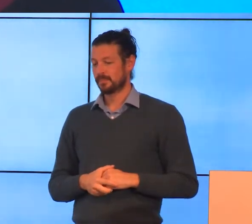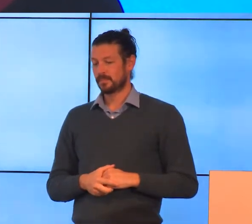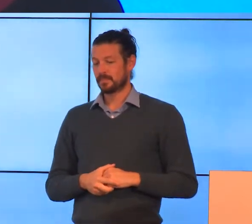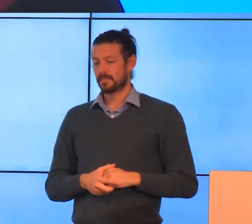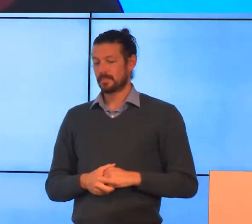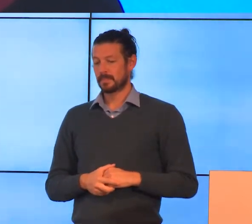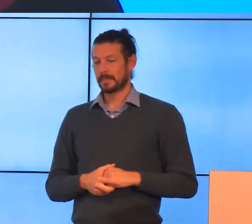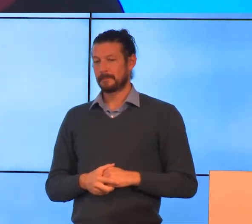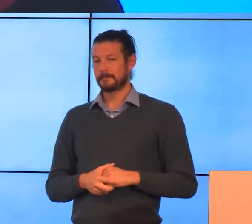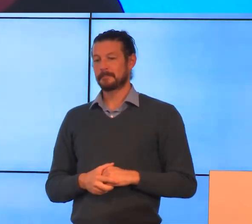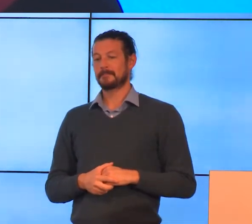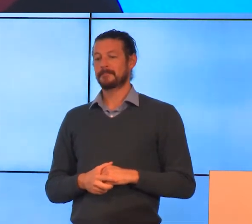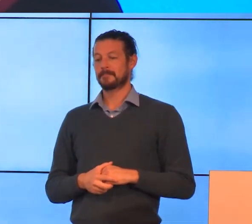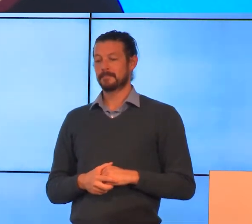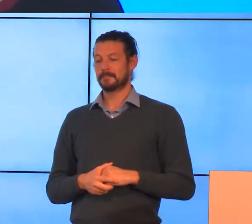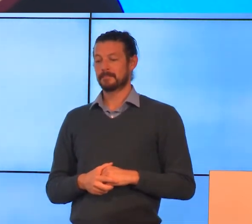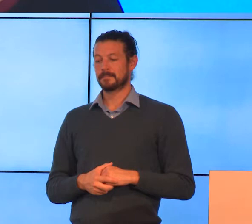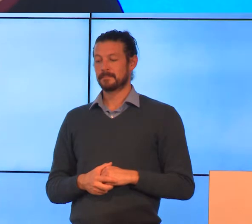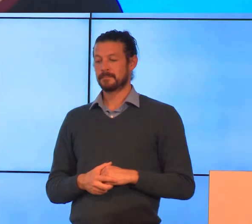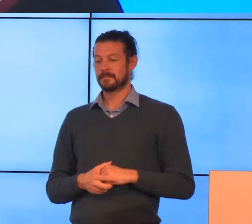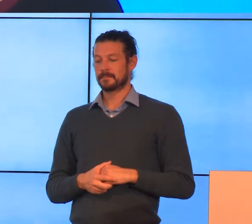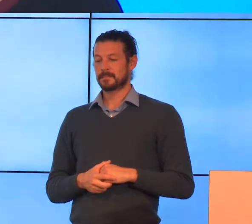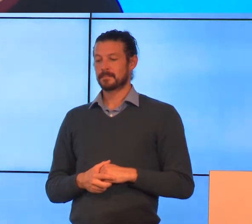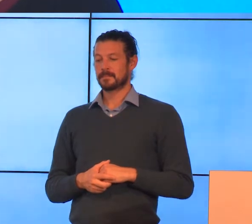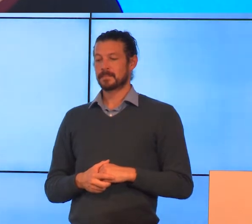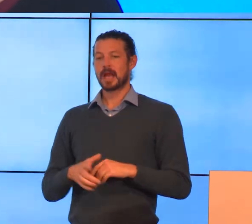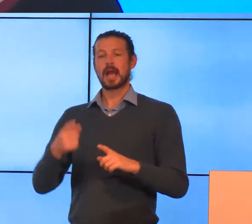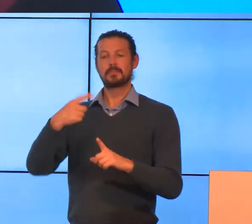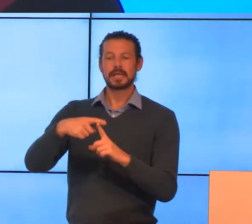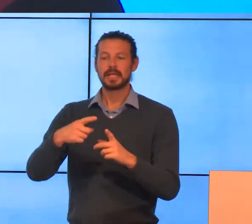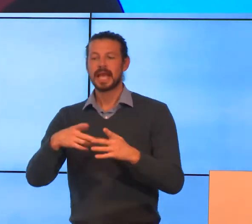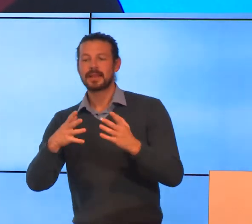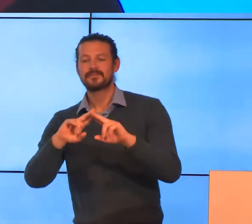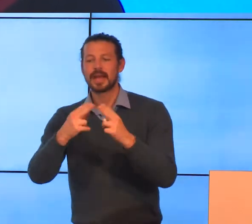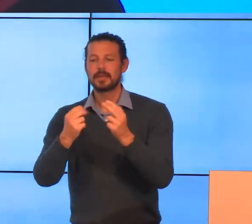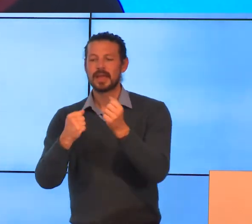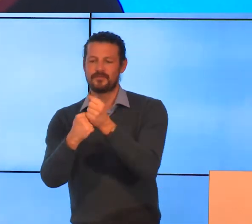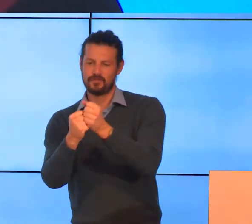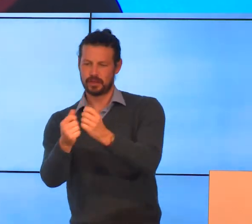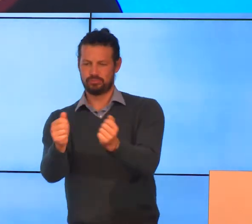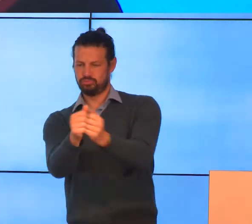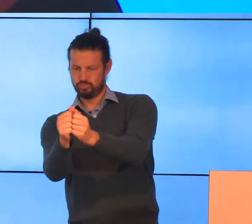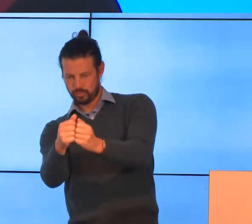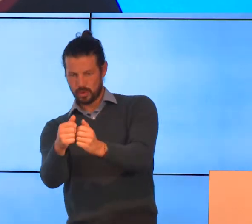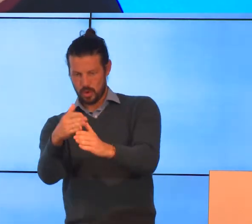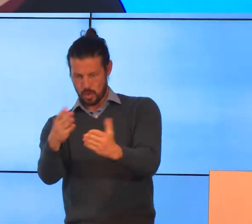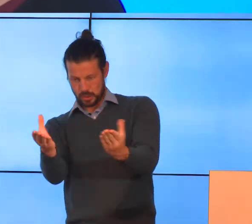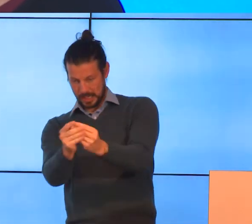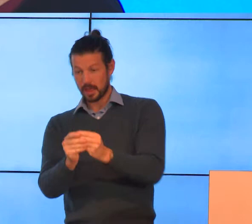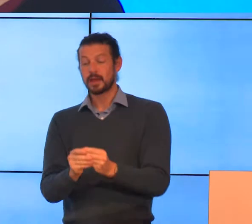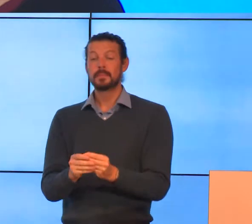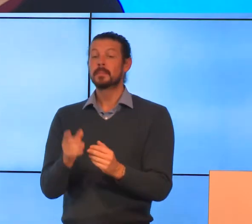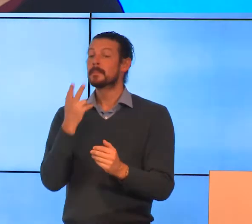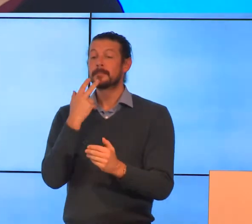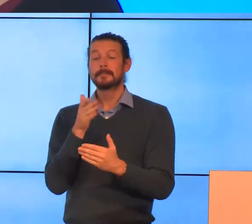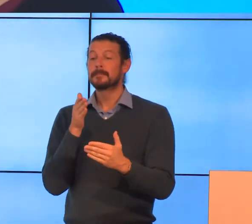And to work with people in their family or their friends, if possible. And then if they have any questions or